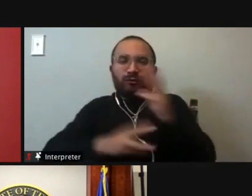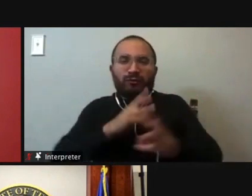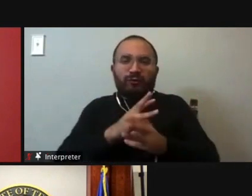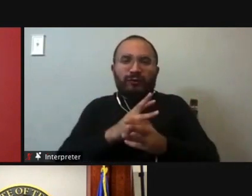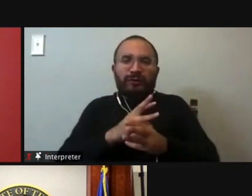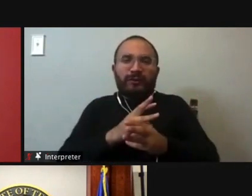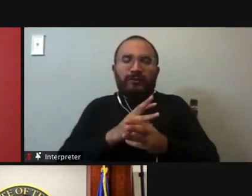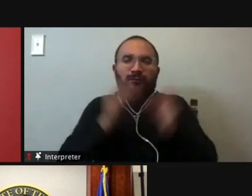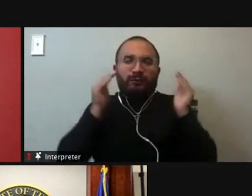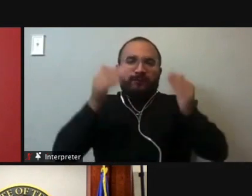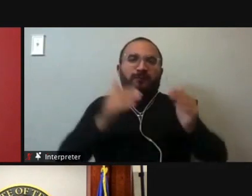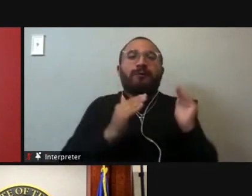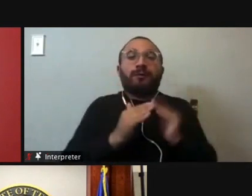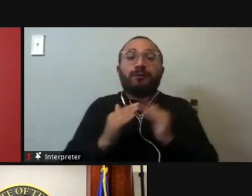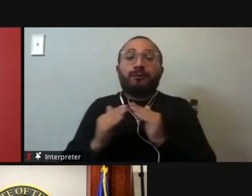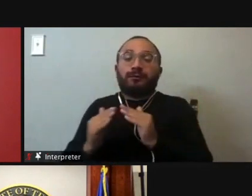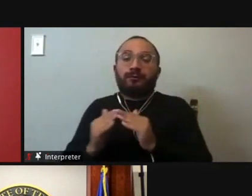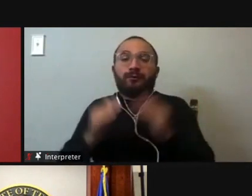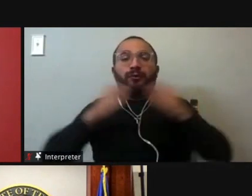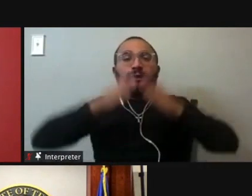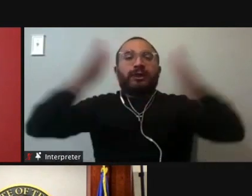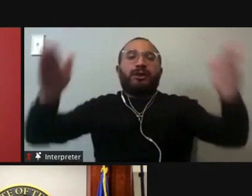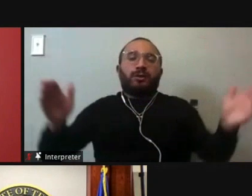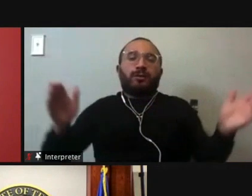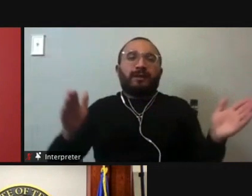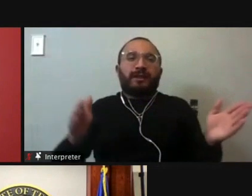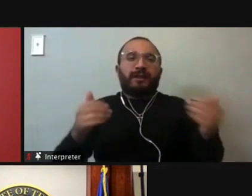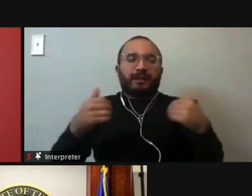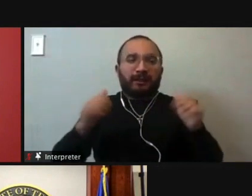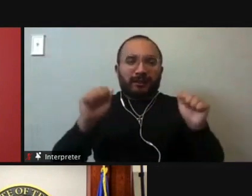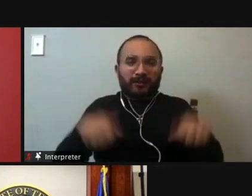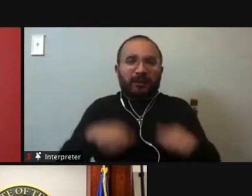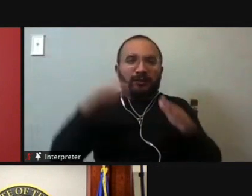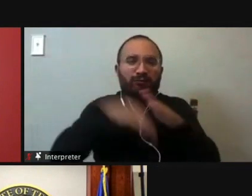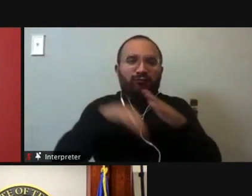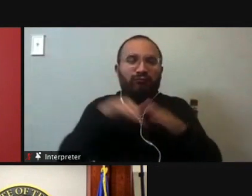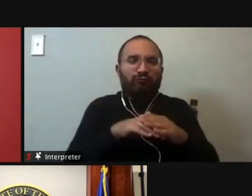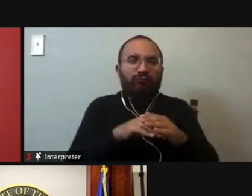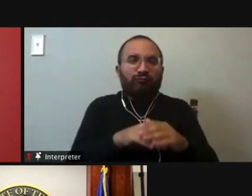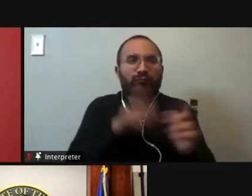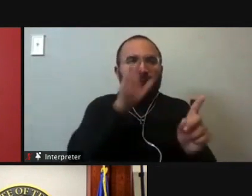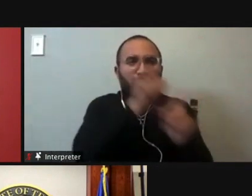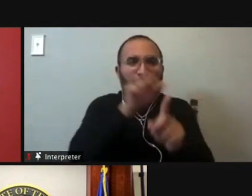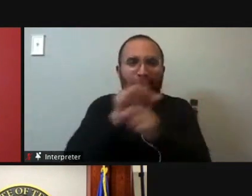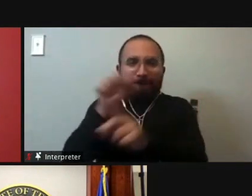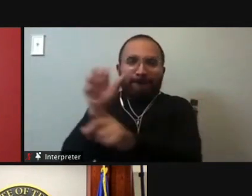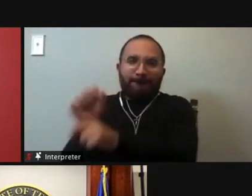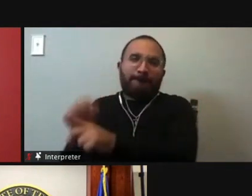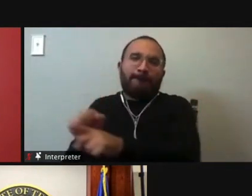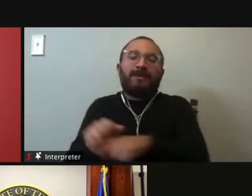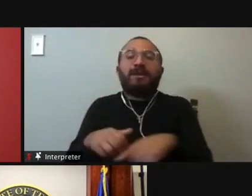where opportunities are open to you. But the most important opportunity and privilege that you have, that has been